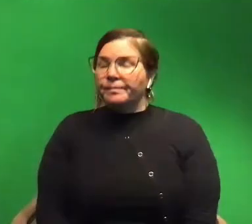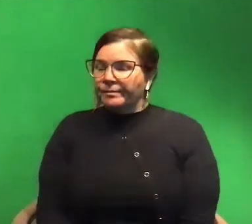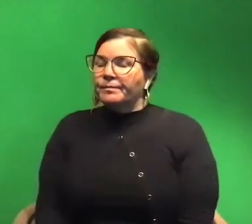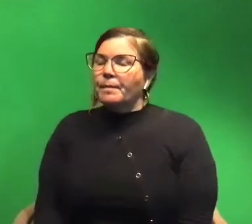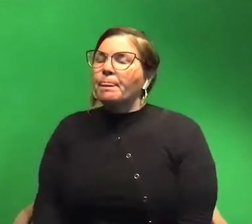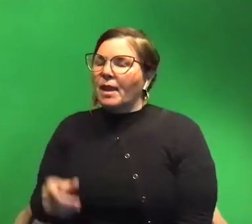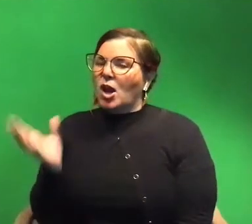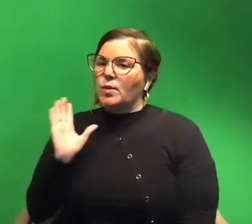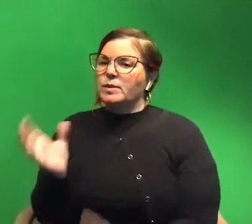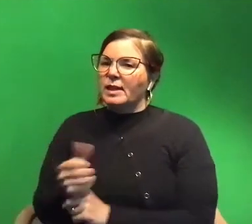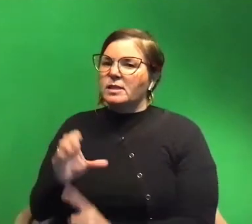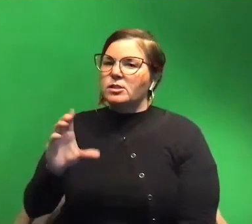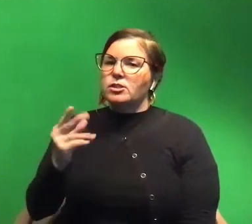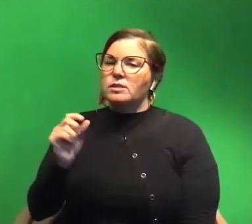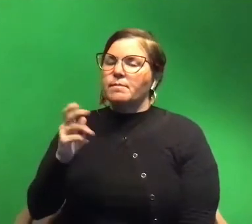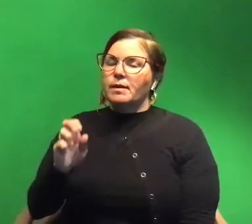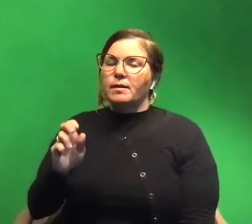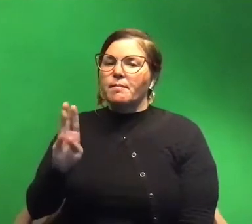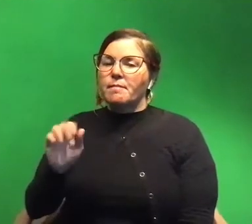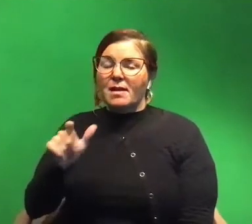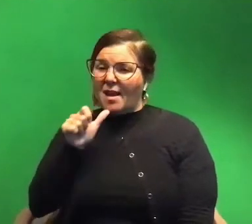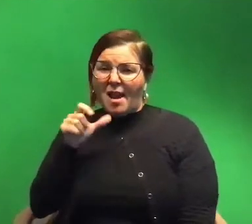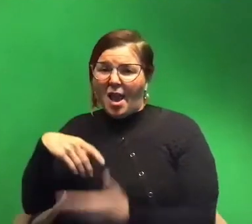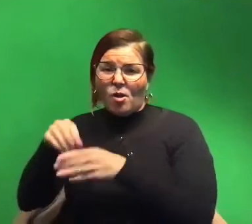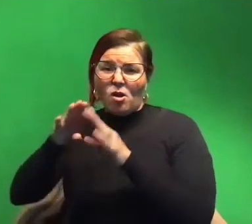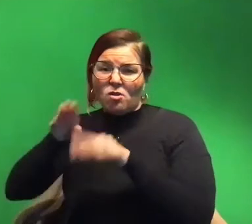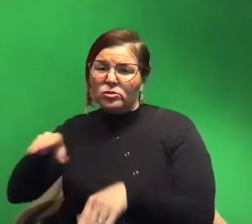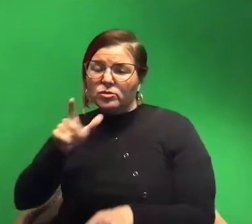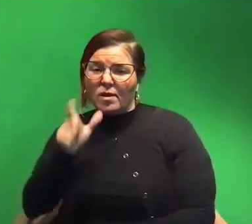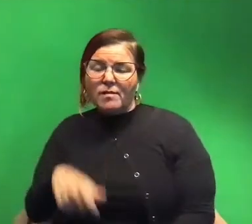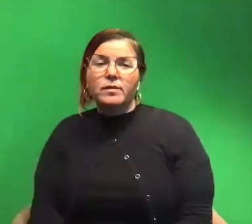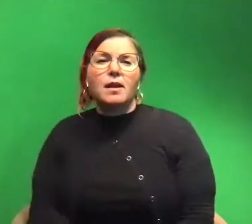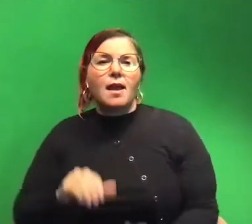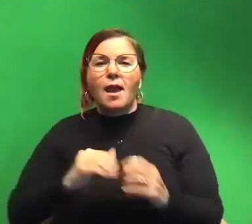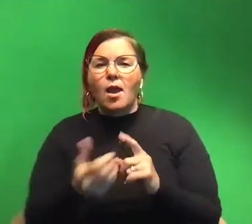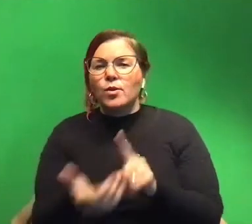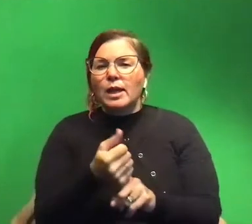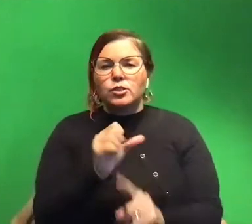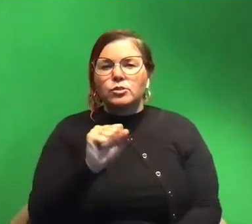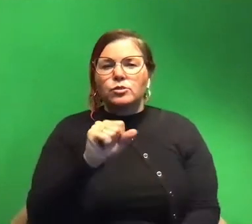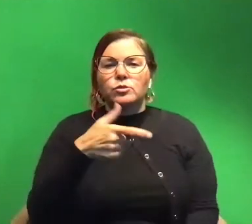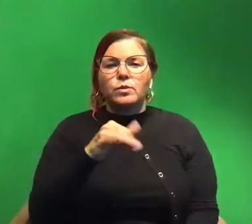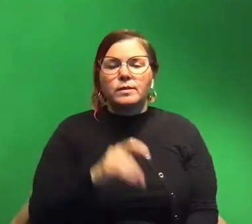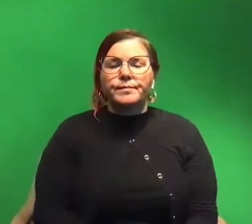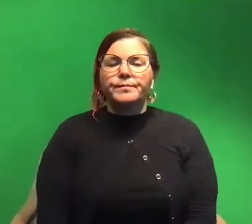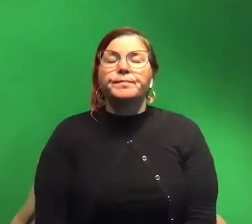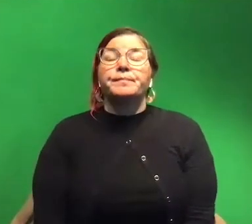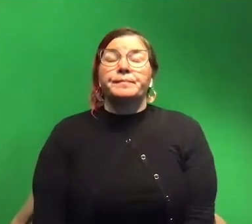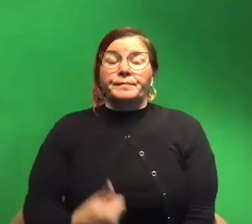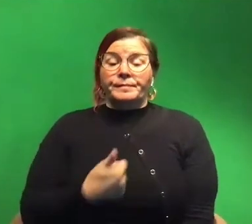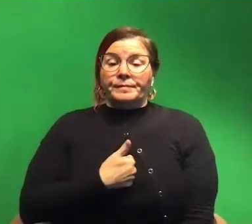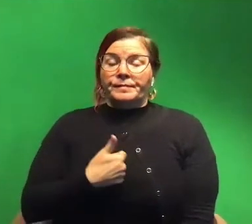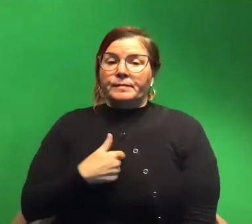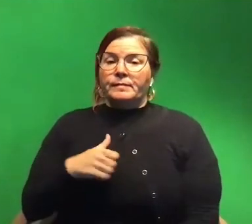catch them in the Chesapeake Bay we didn't even go out to the ocean. That's super cool. How do you catch a squid? How do you do it? Uh the way we caught this